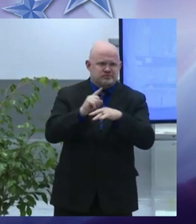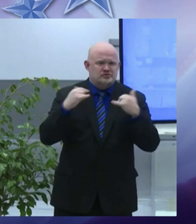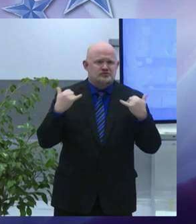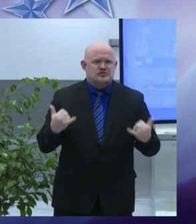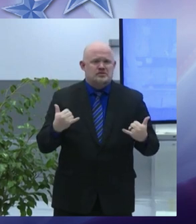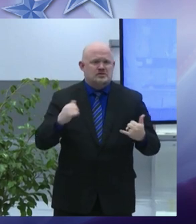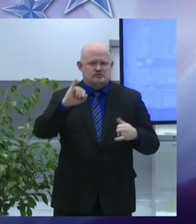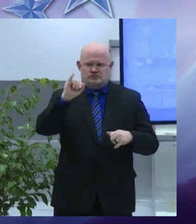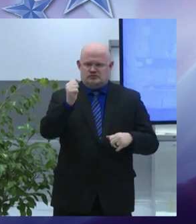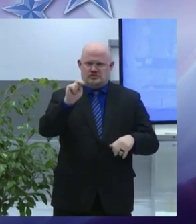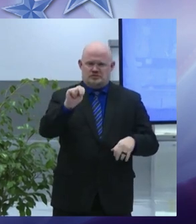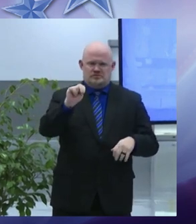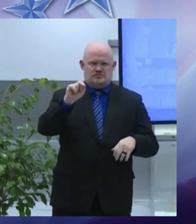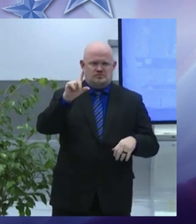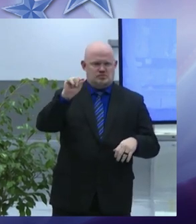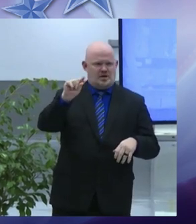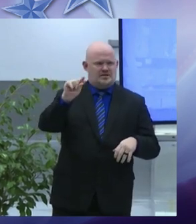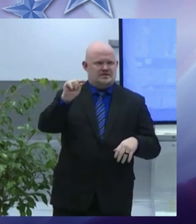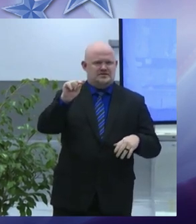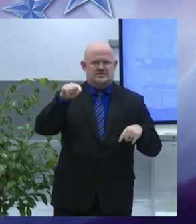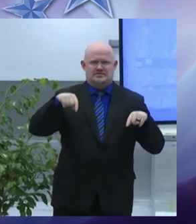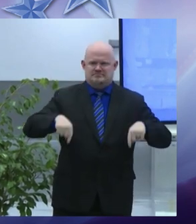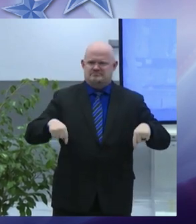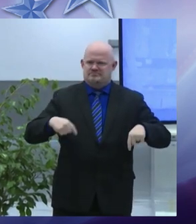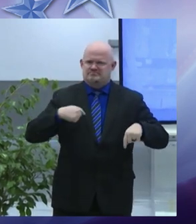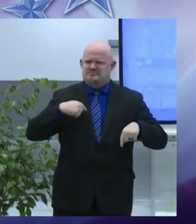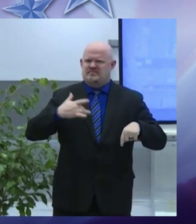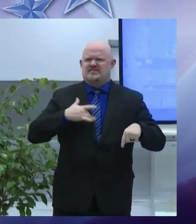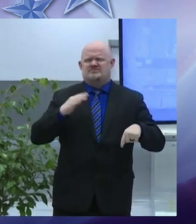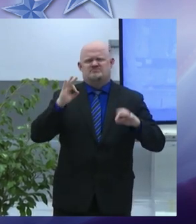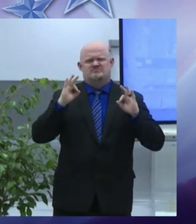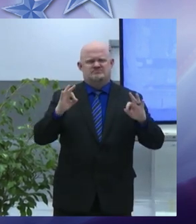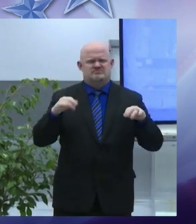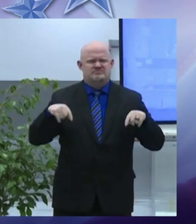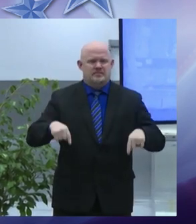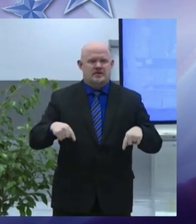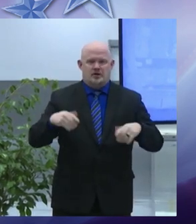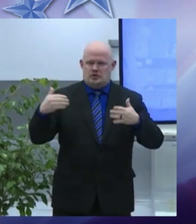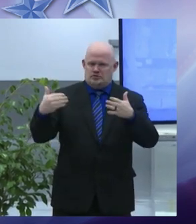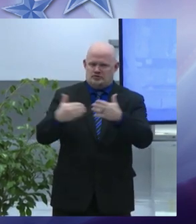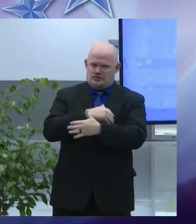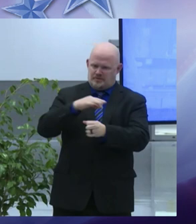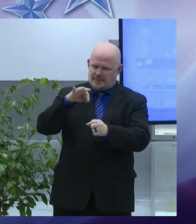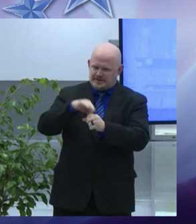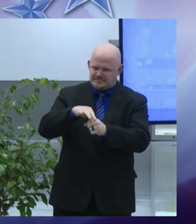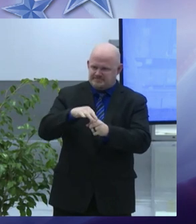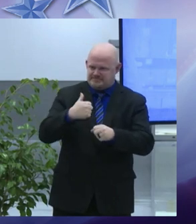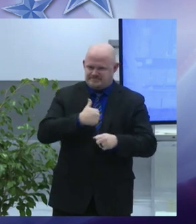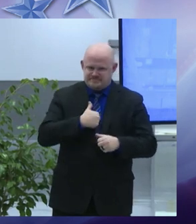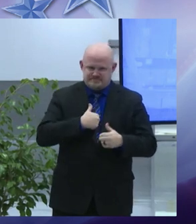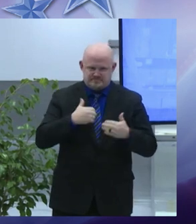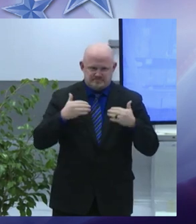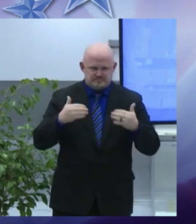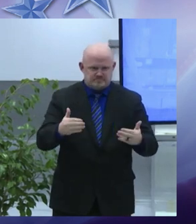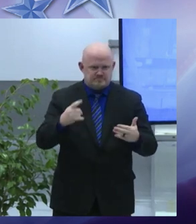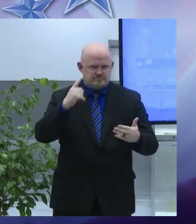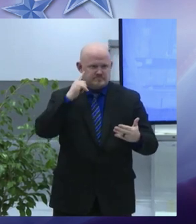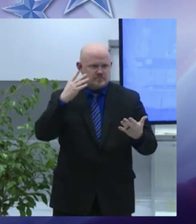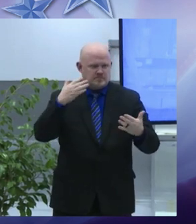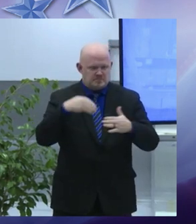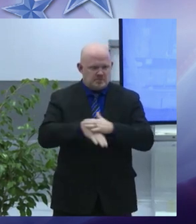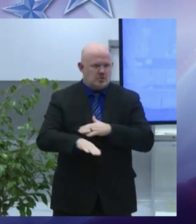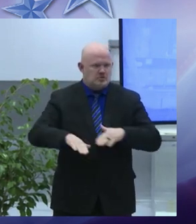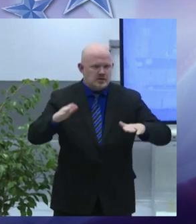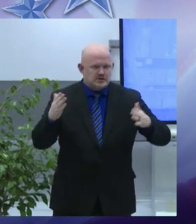2022 as your newly elected common counselor having been born and raised in the city of Syracuse going to our public